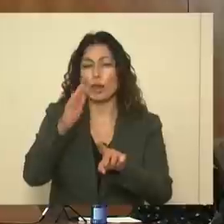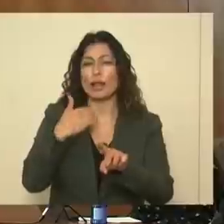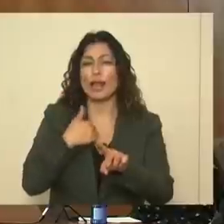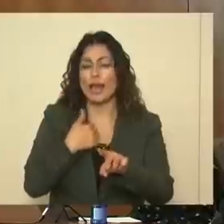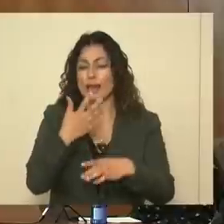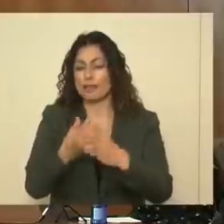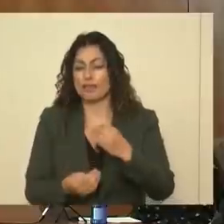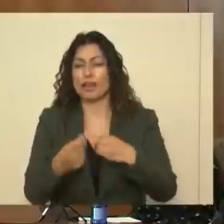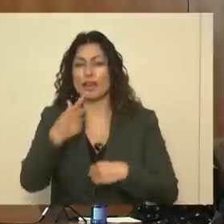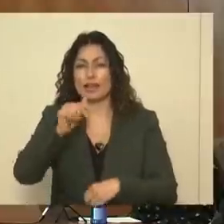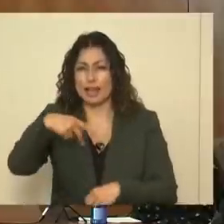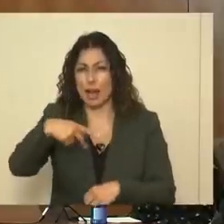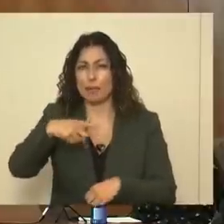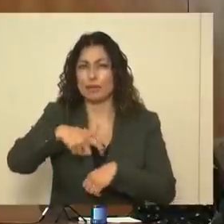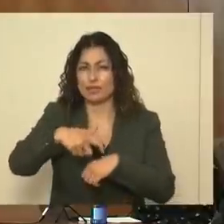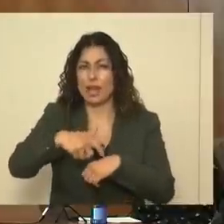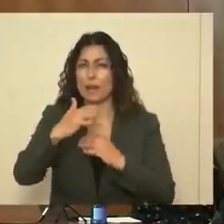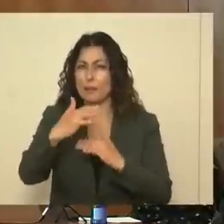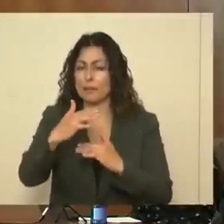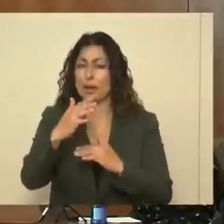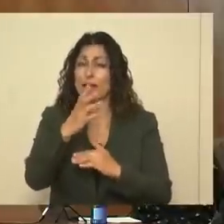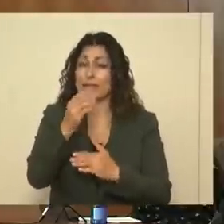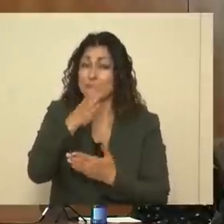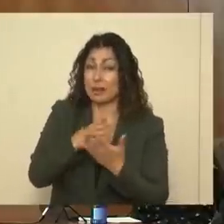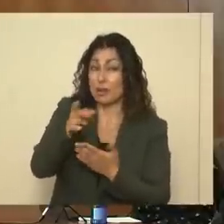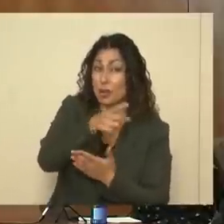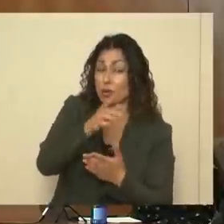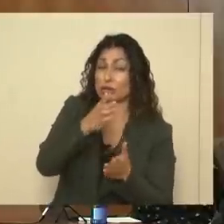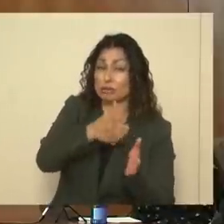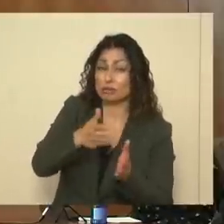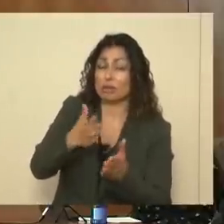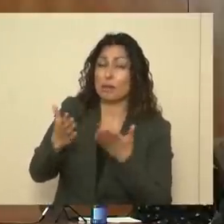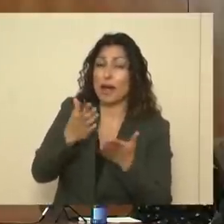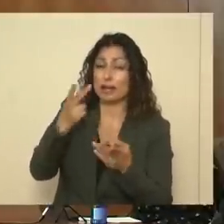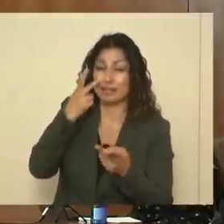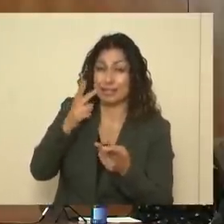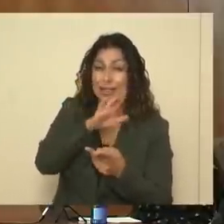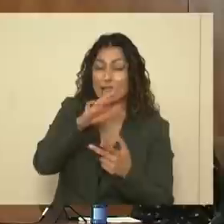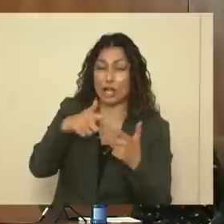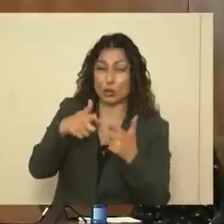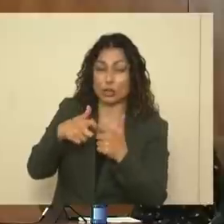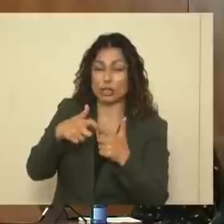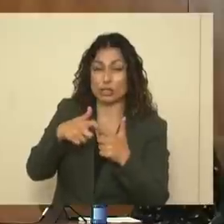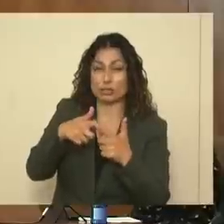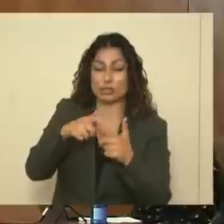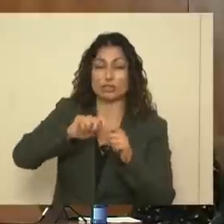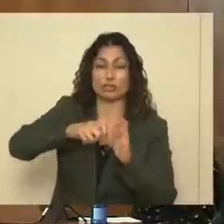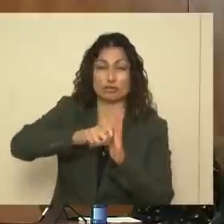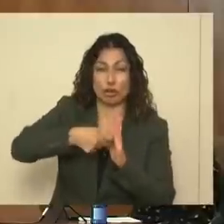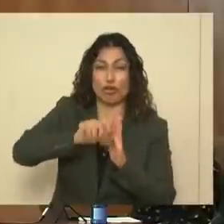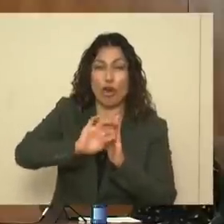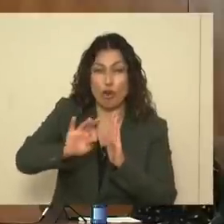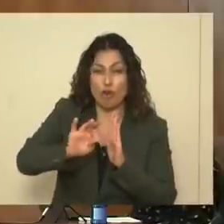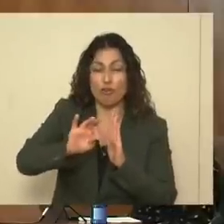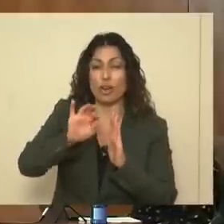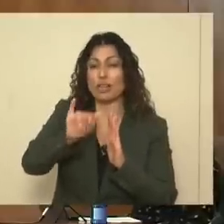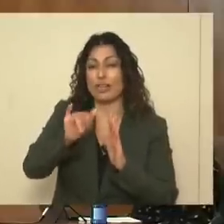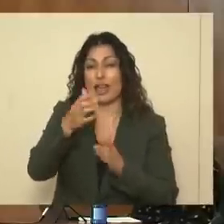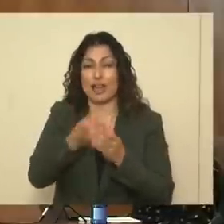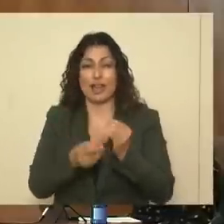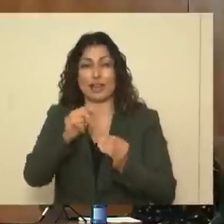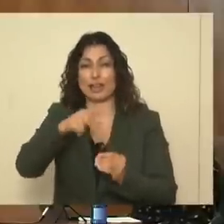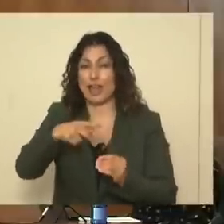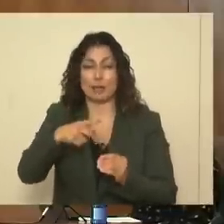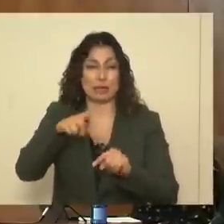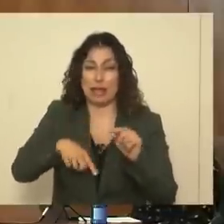gap, residents could see services closed off by utilities. The gap apparently is unavoidable.